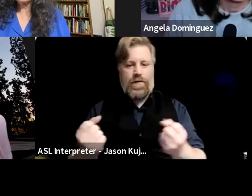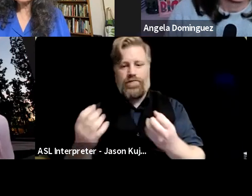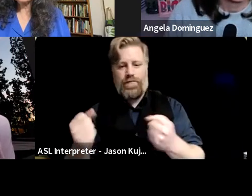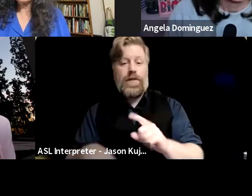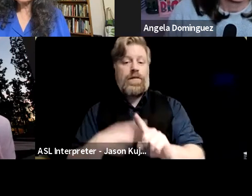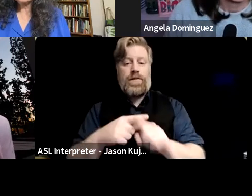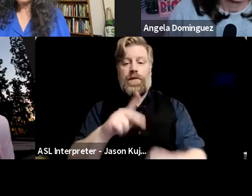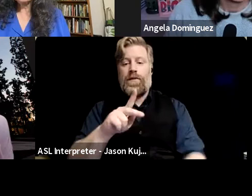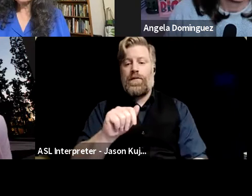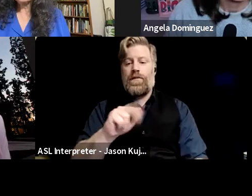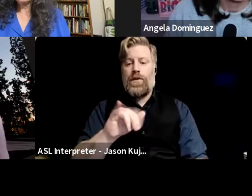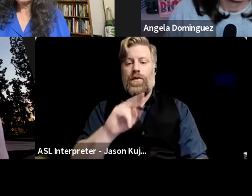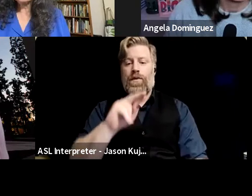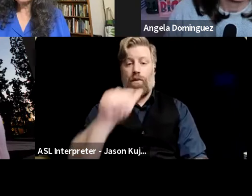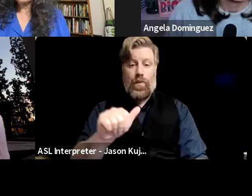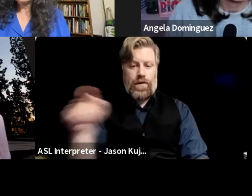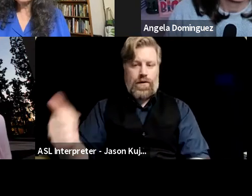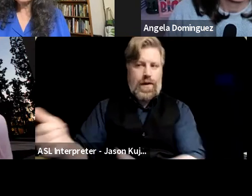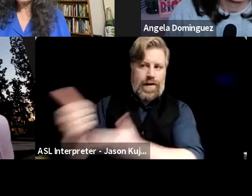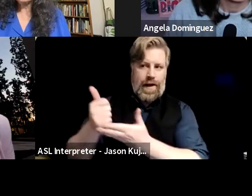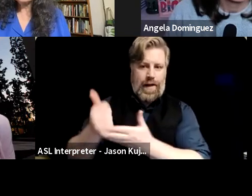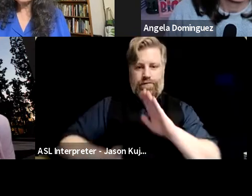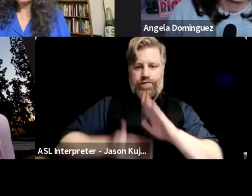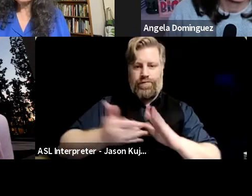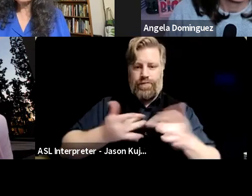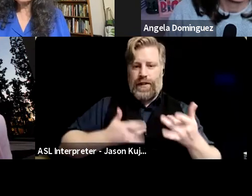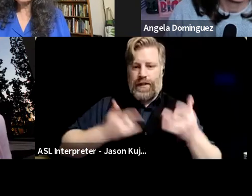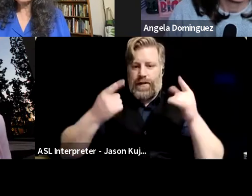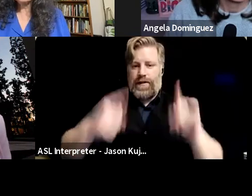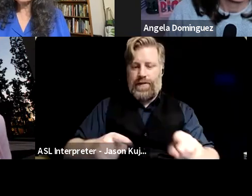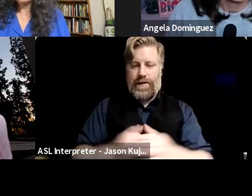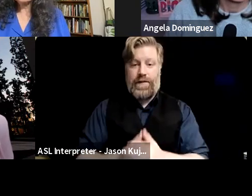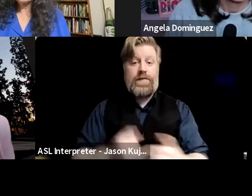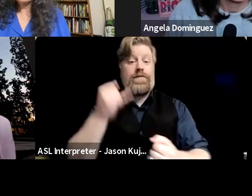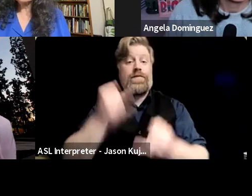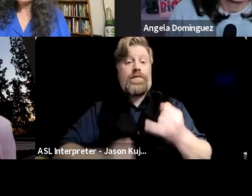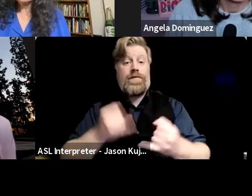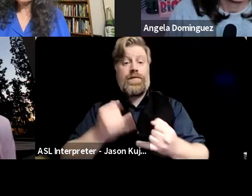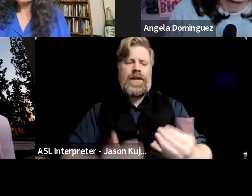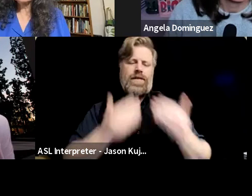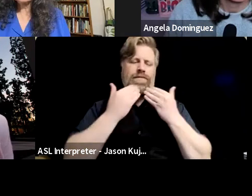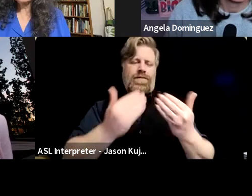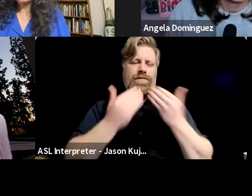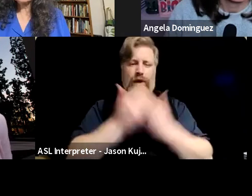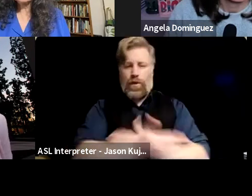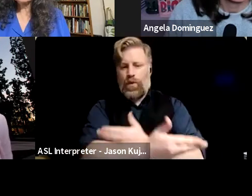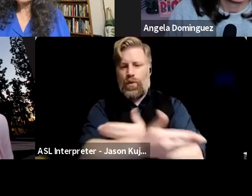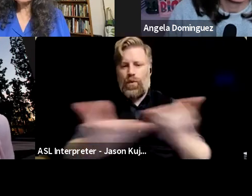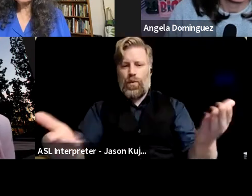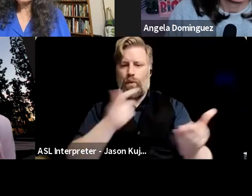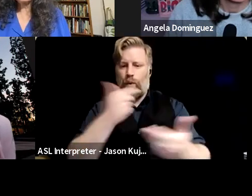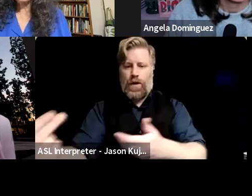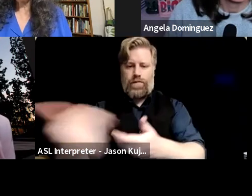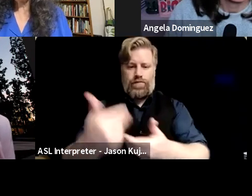to, for helping out with the event. Um, and then, you know, finally, I'd like to thank all of you, um, for being here and also